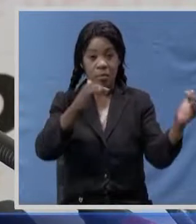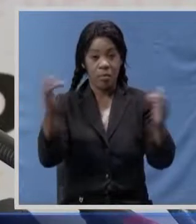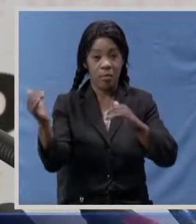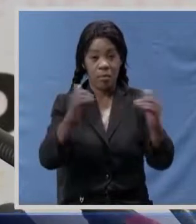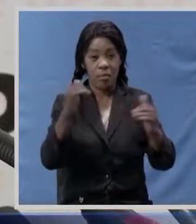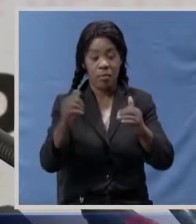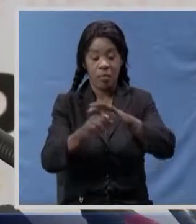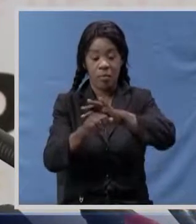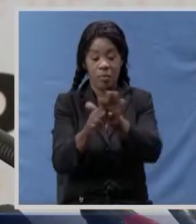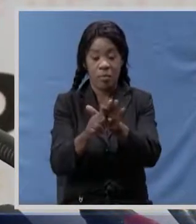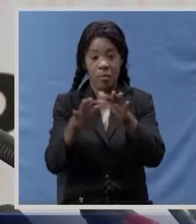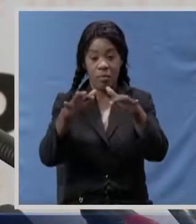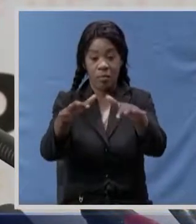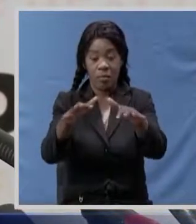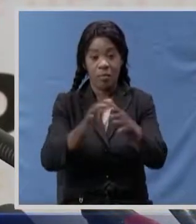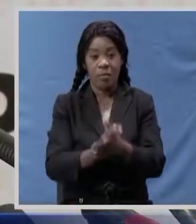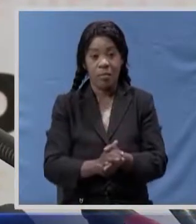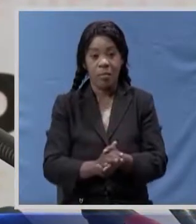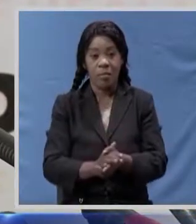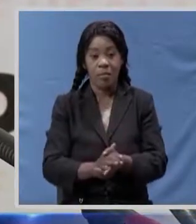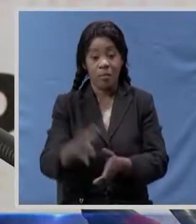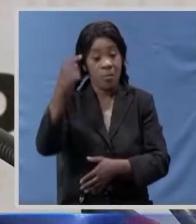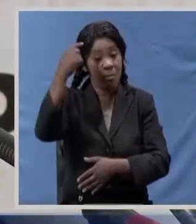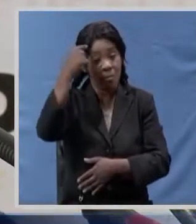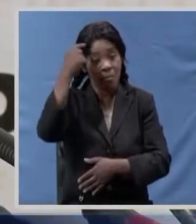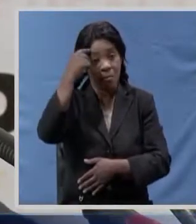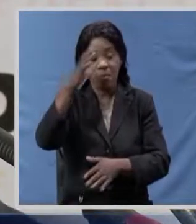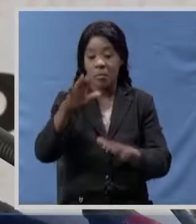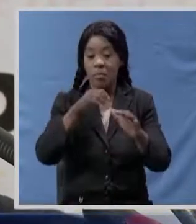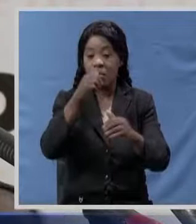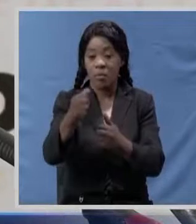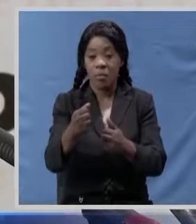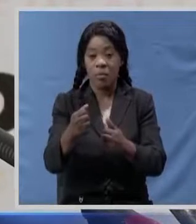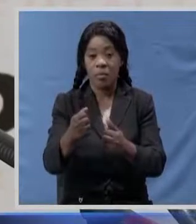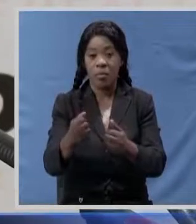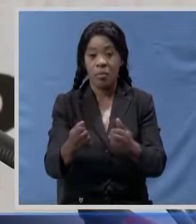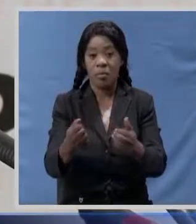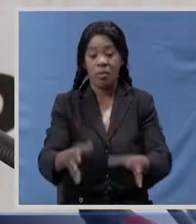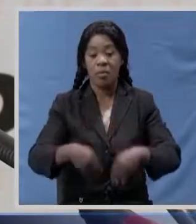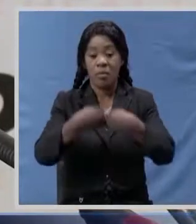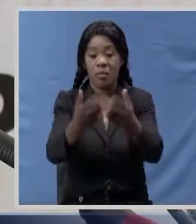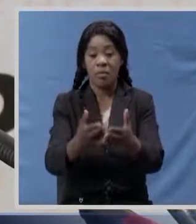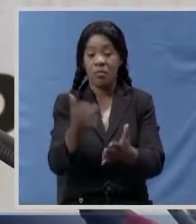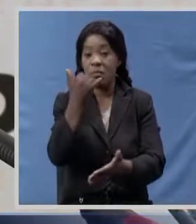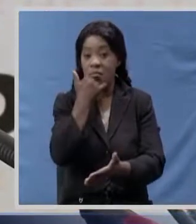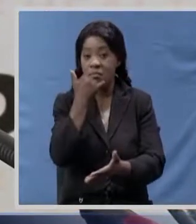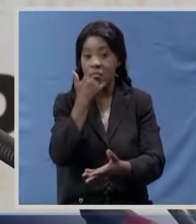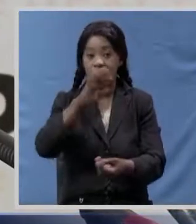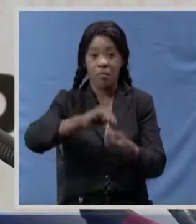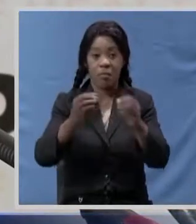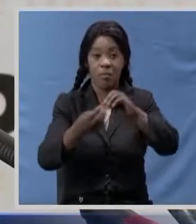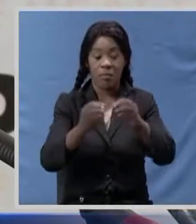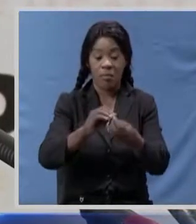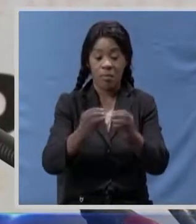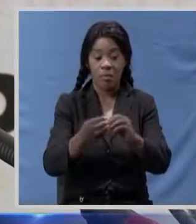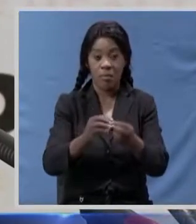fight and that government is not manipulating statistics when a nation is faced with a grave